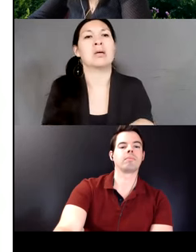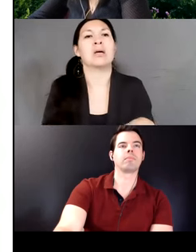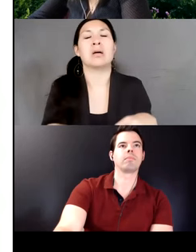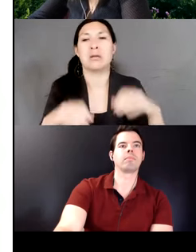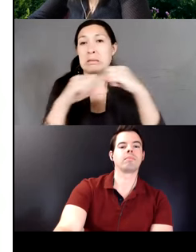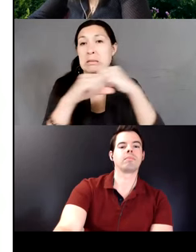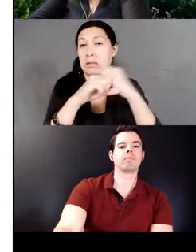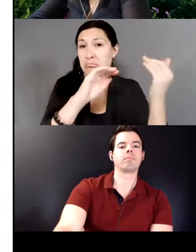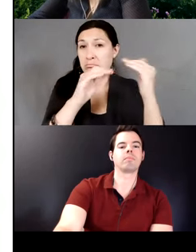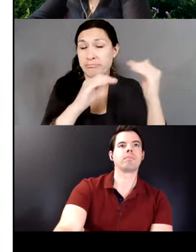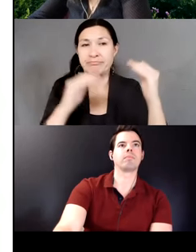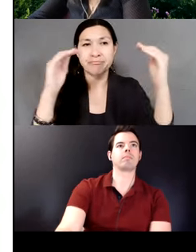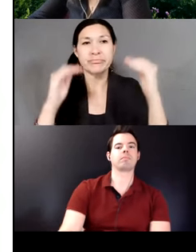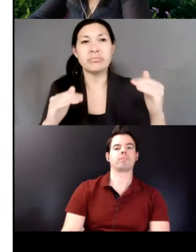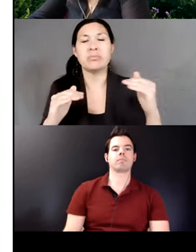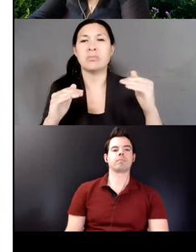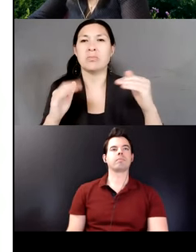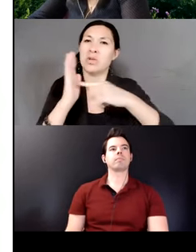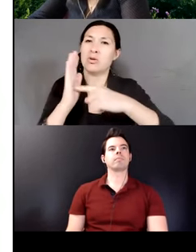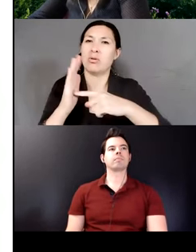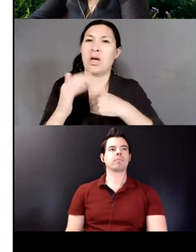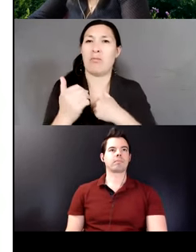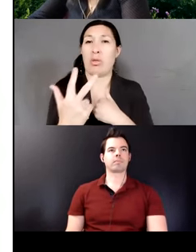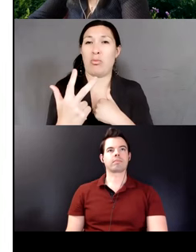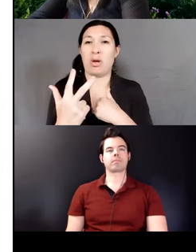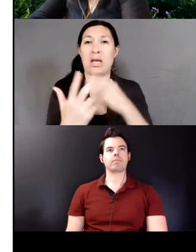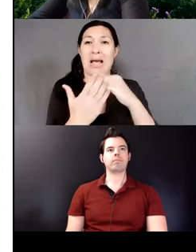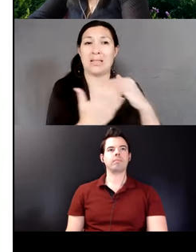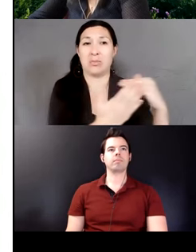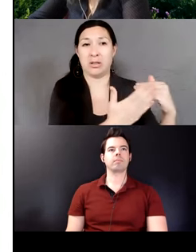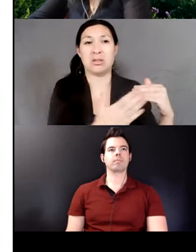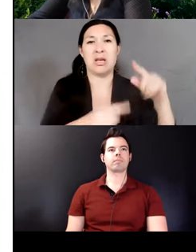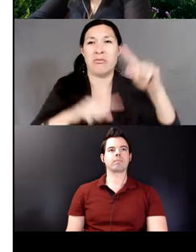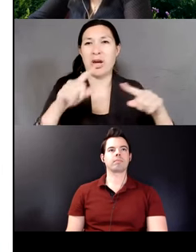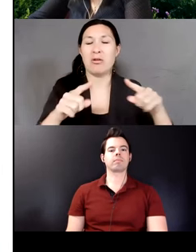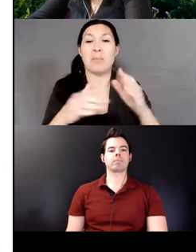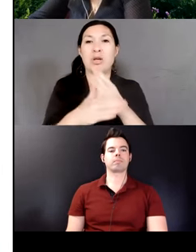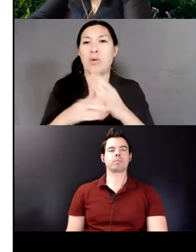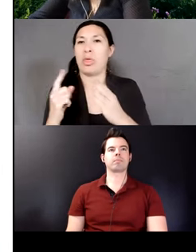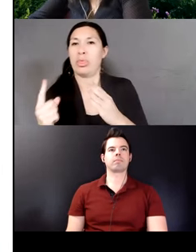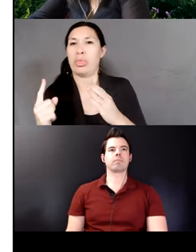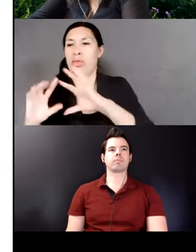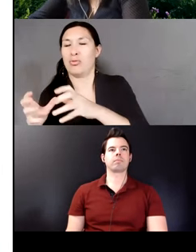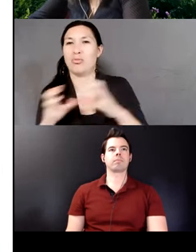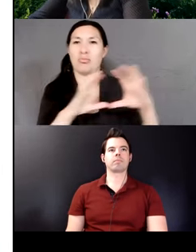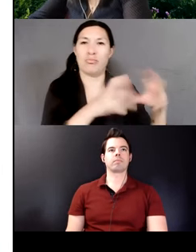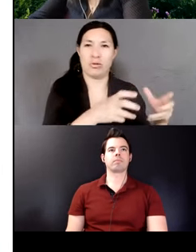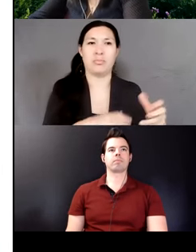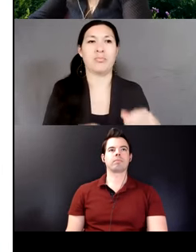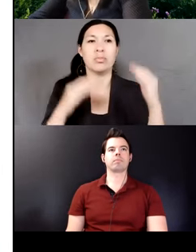I will then illustrate three aspects that vary between these two groups. I will provide some insights